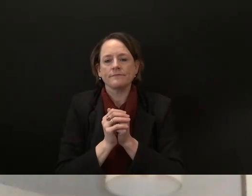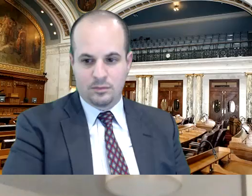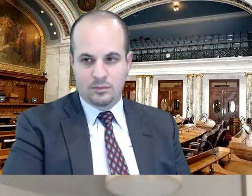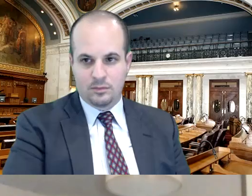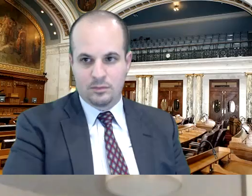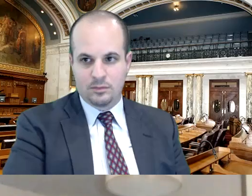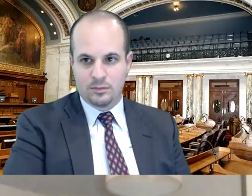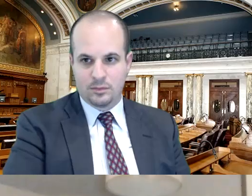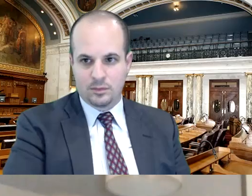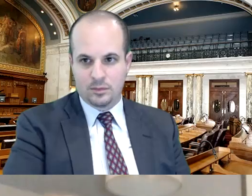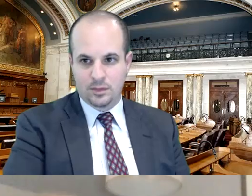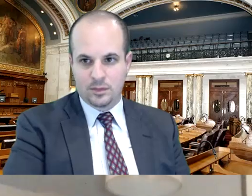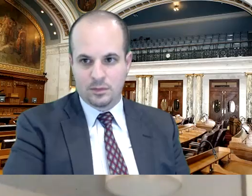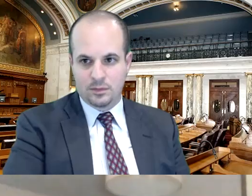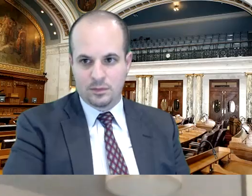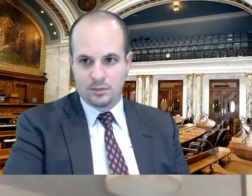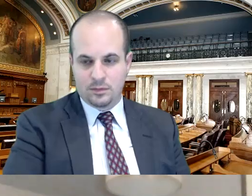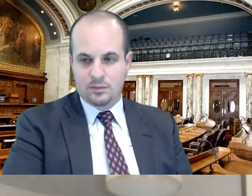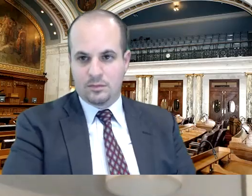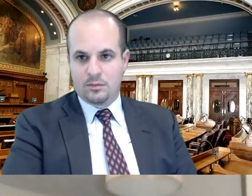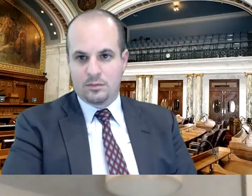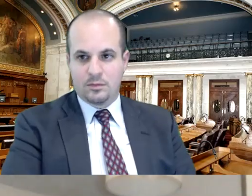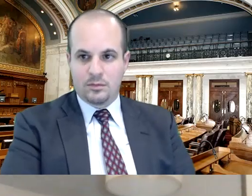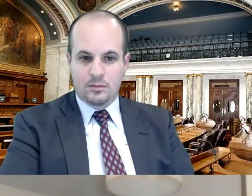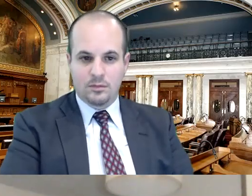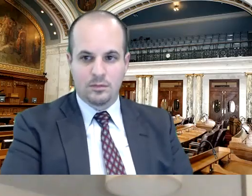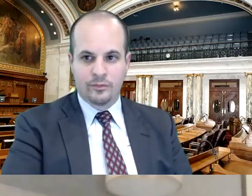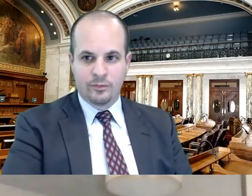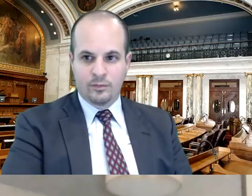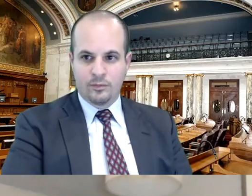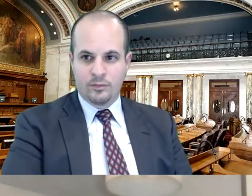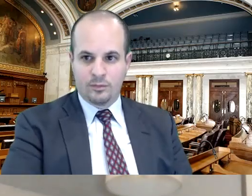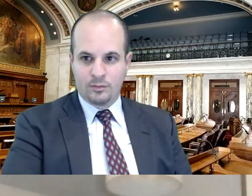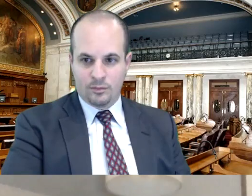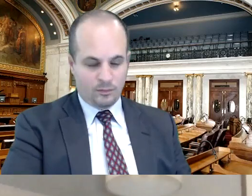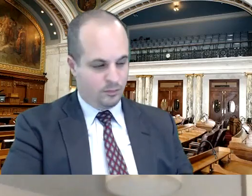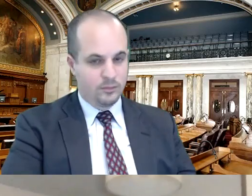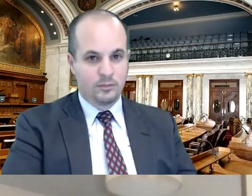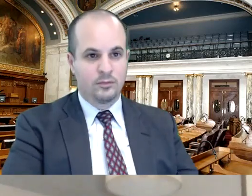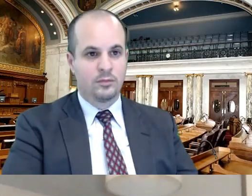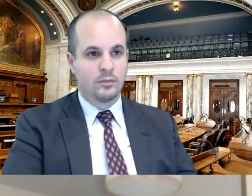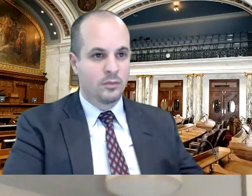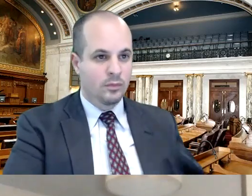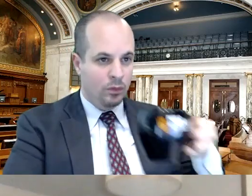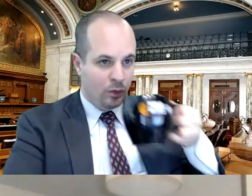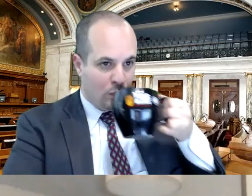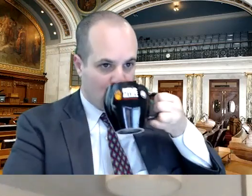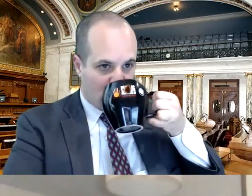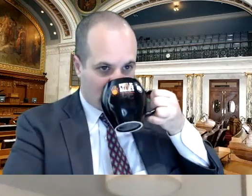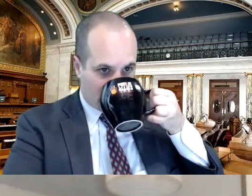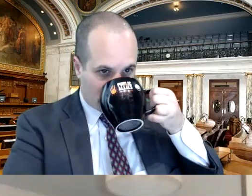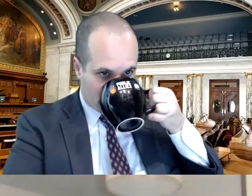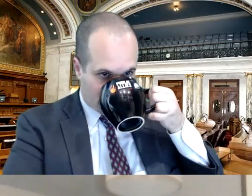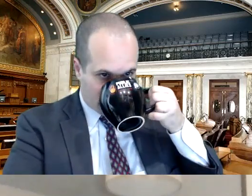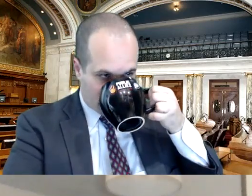an idea of exactly what's all in this budget uh then it goes to the joint finance committee where they go through piece by piece there'll